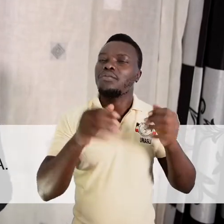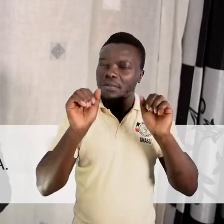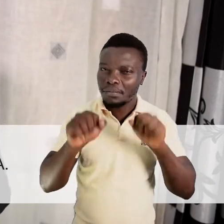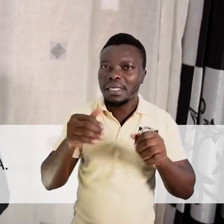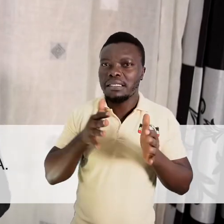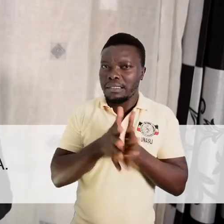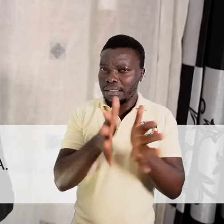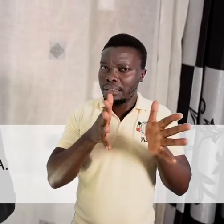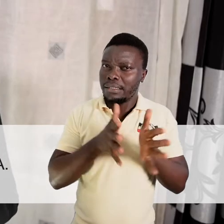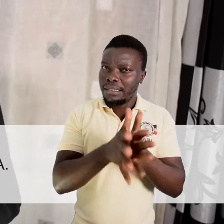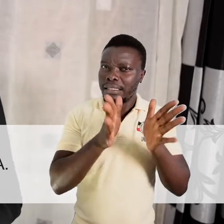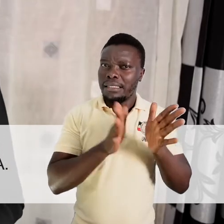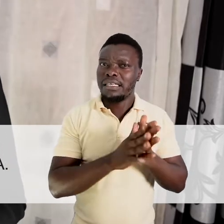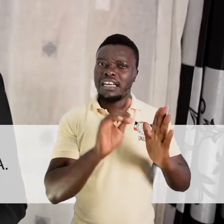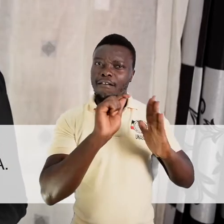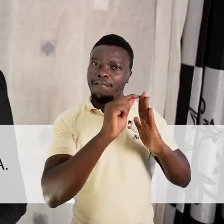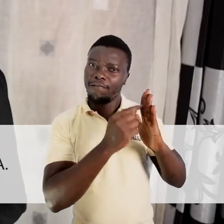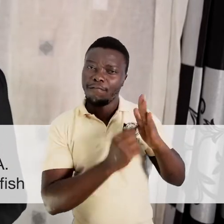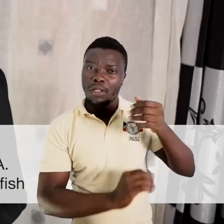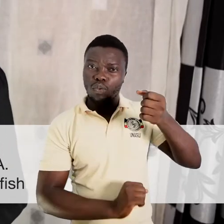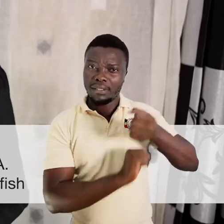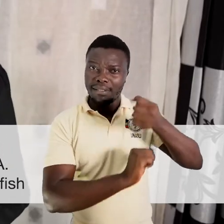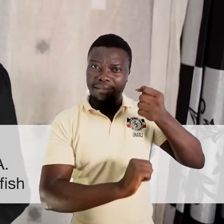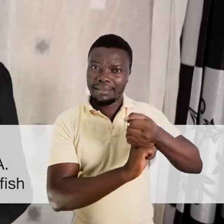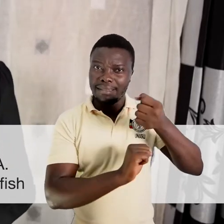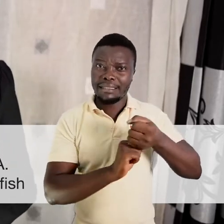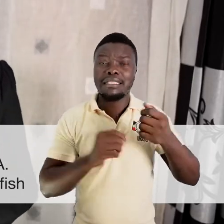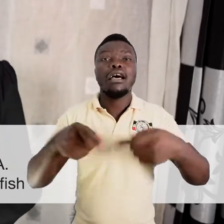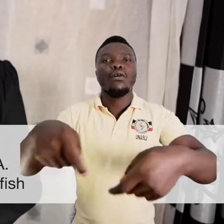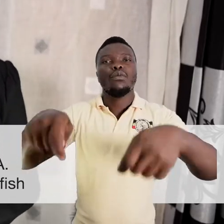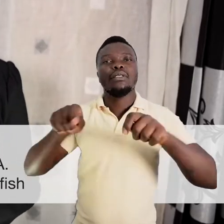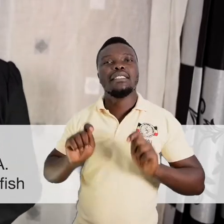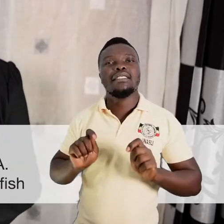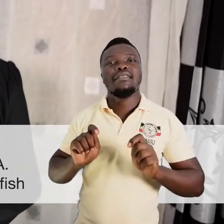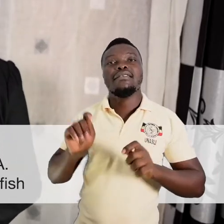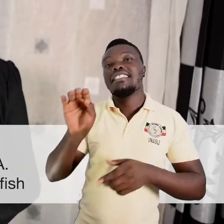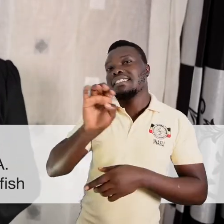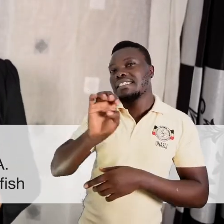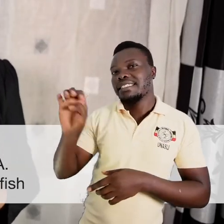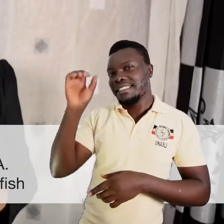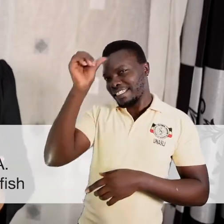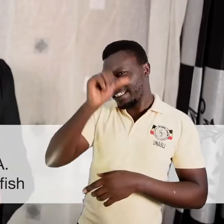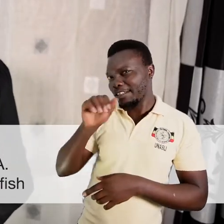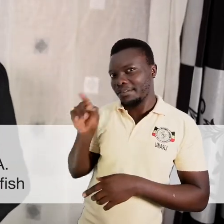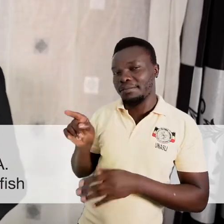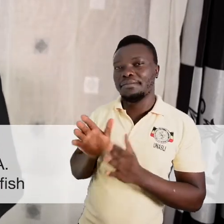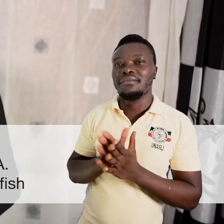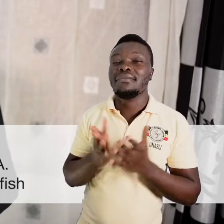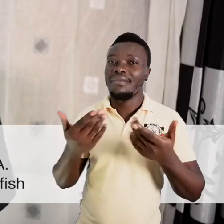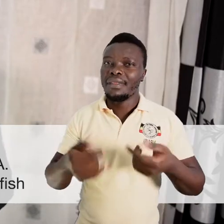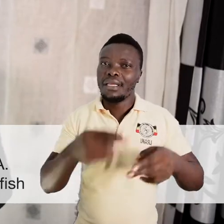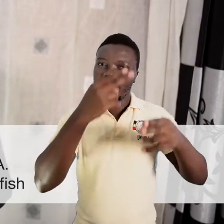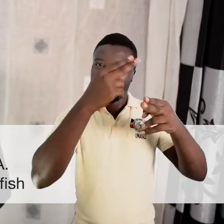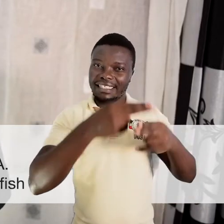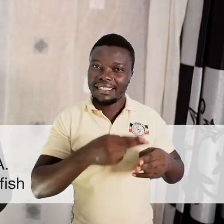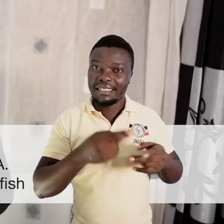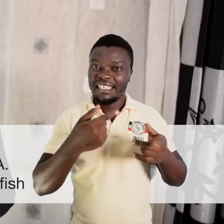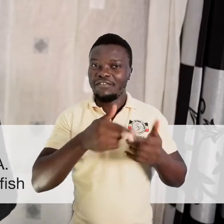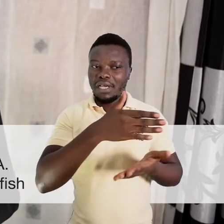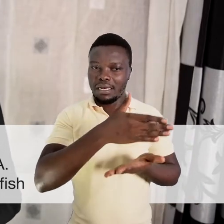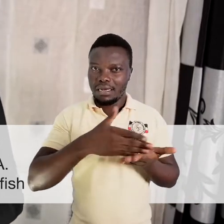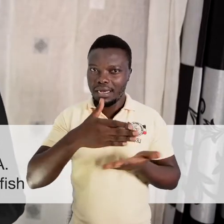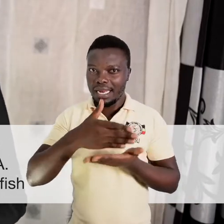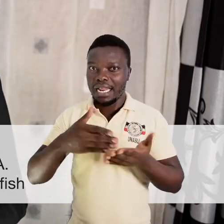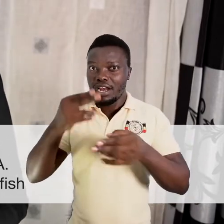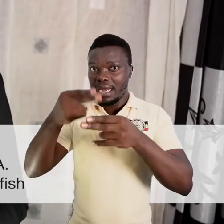the factors that favor fishing in East Africa and also mention the different types of fish that is